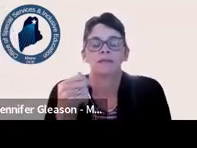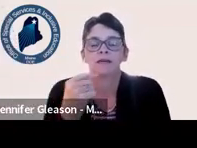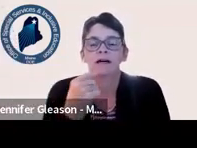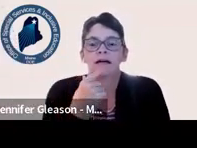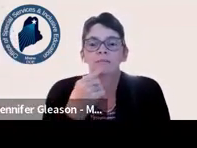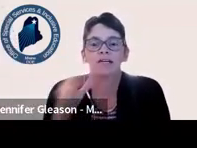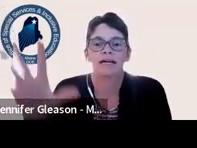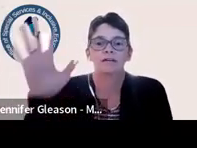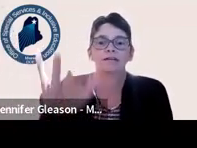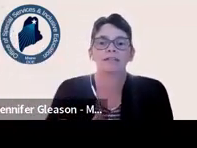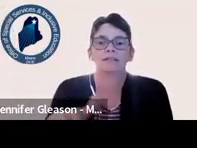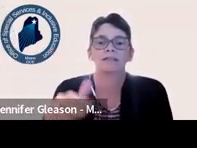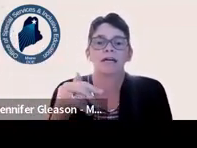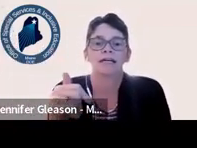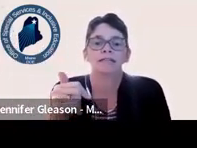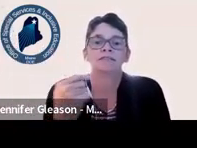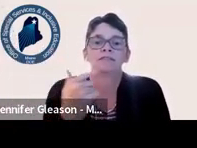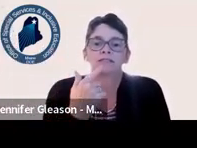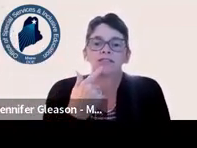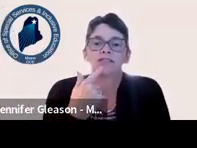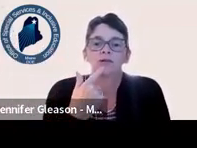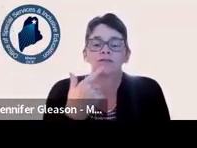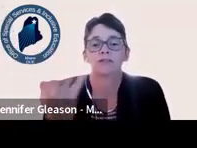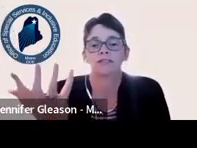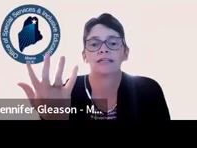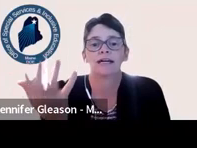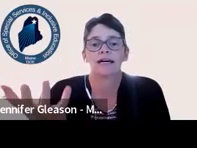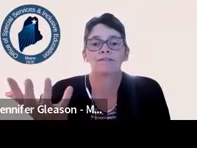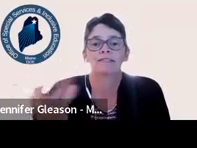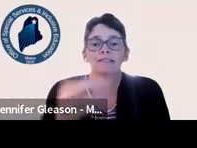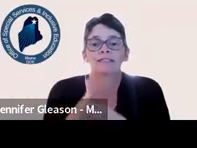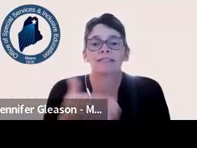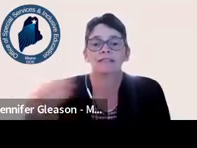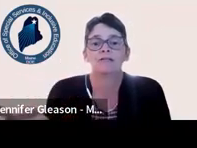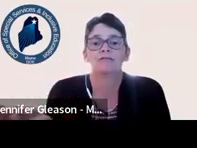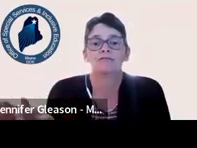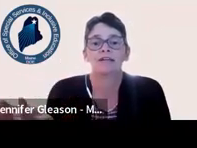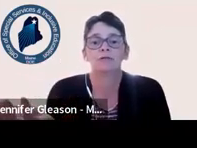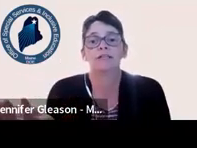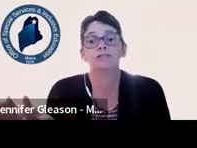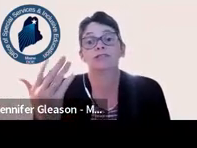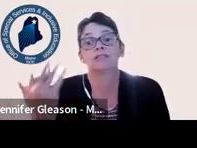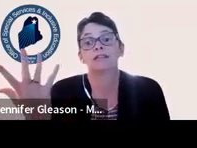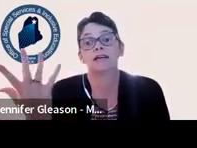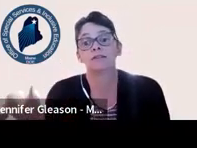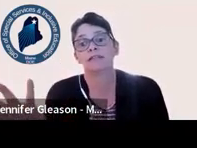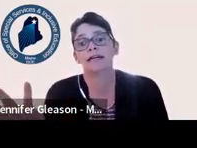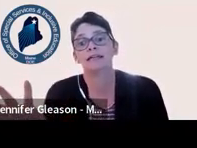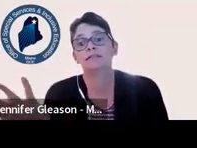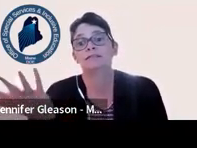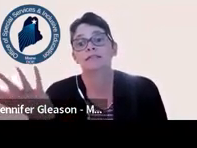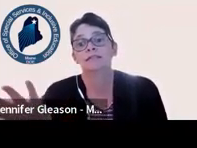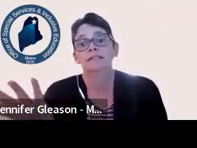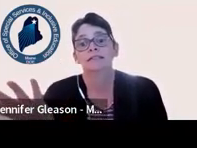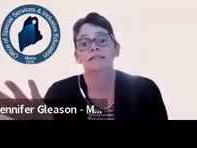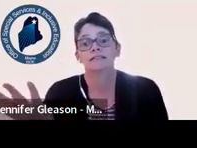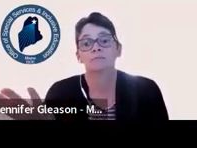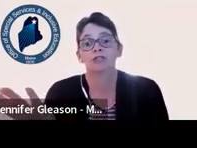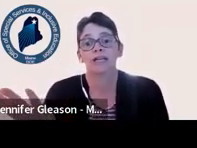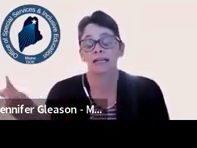um and how everything aligns so the first thing obviously is how evaluations align with that